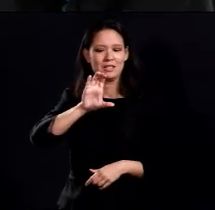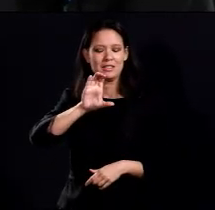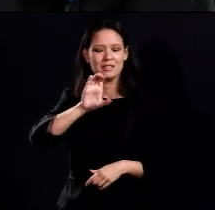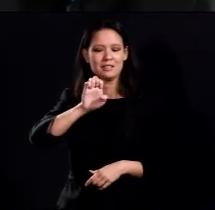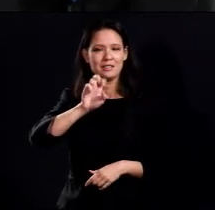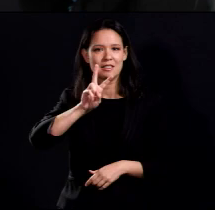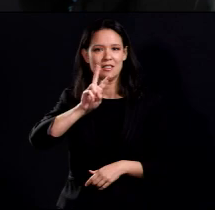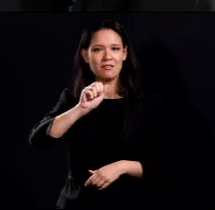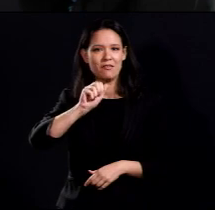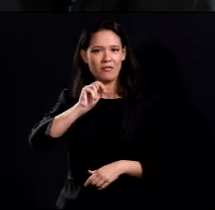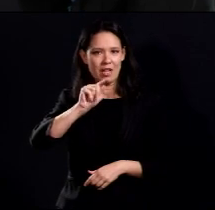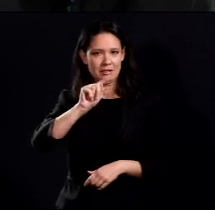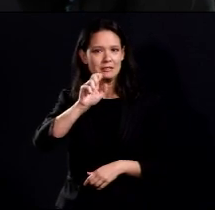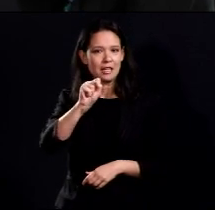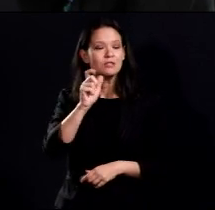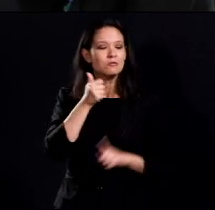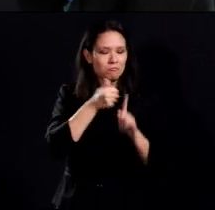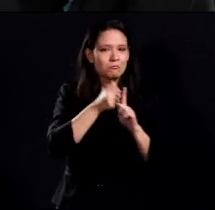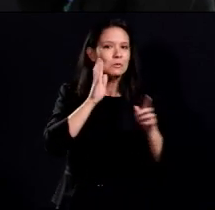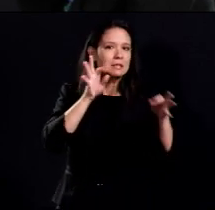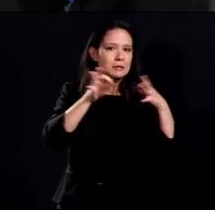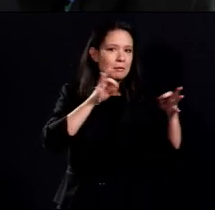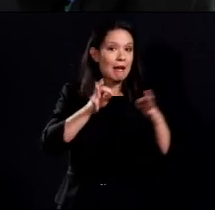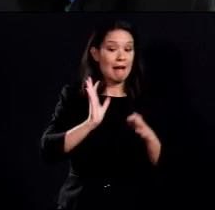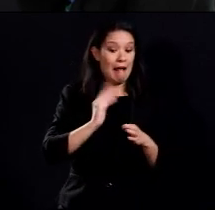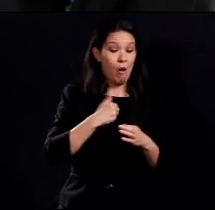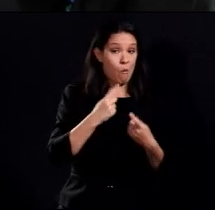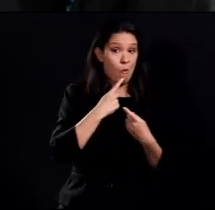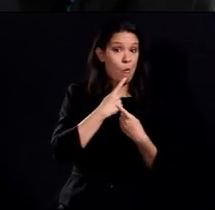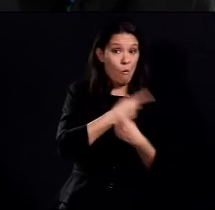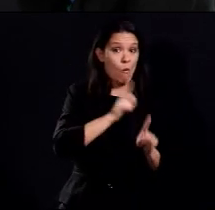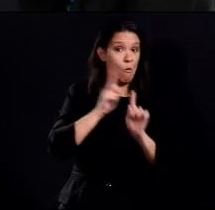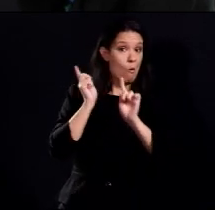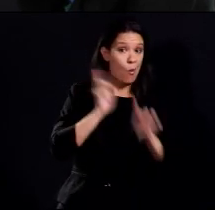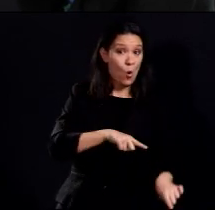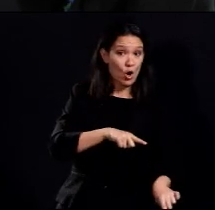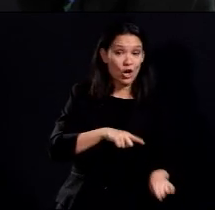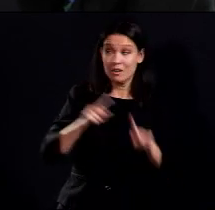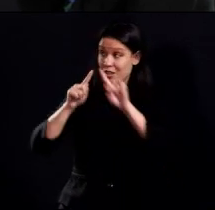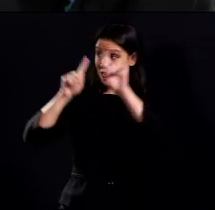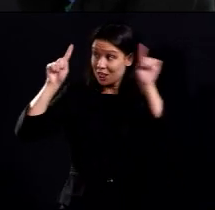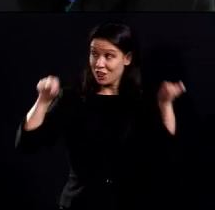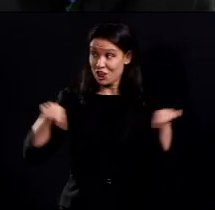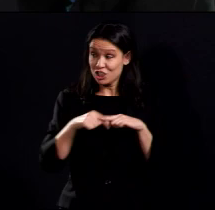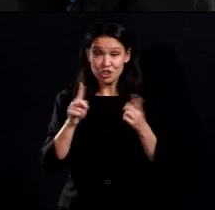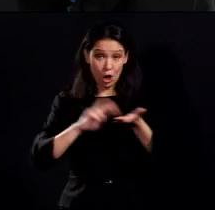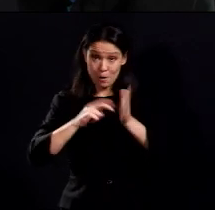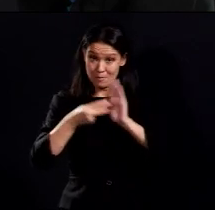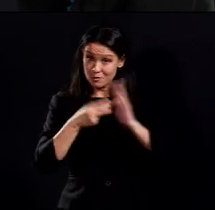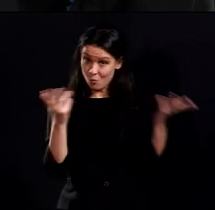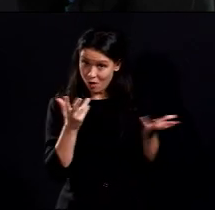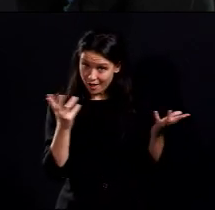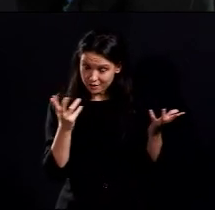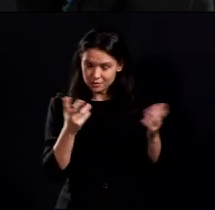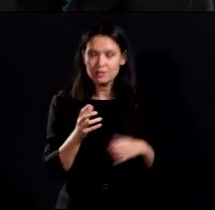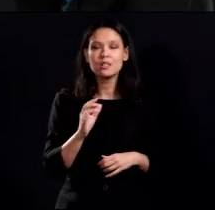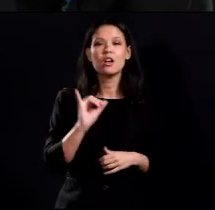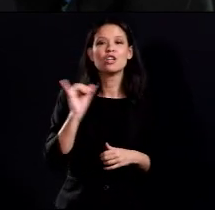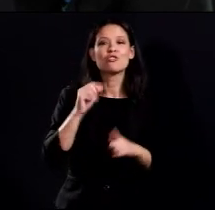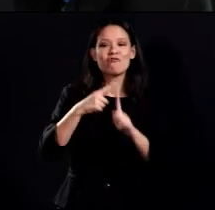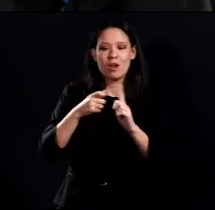who's going to share with us what it means under this order, what this chart you're looking at means, and what it means from an